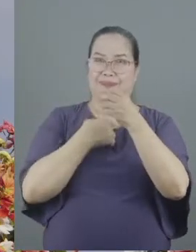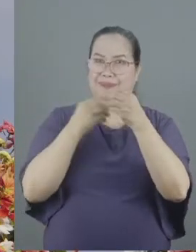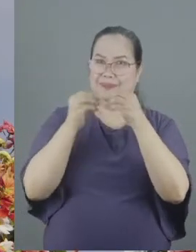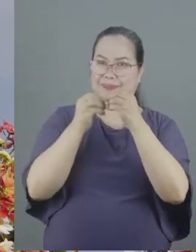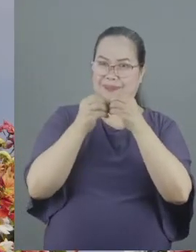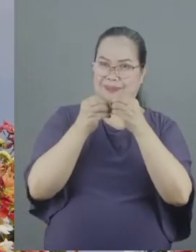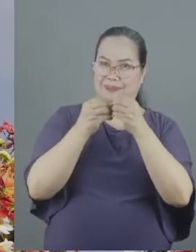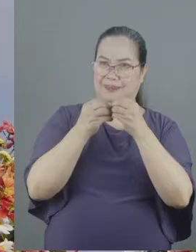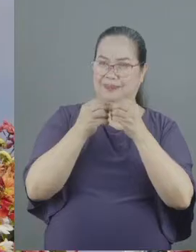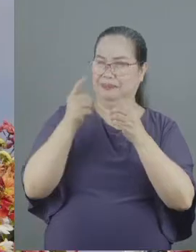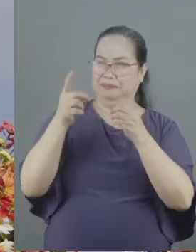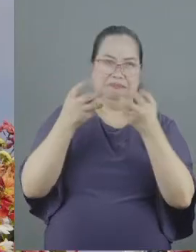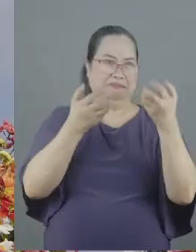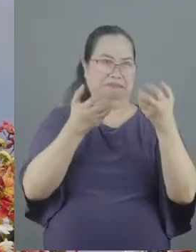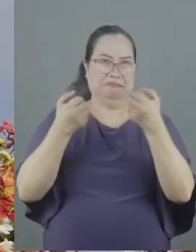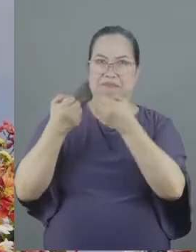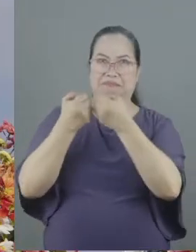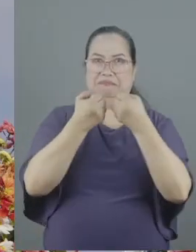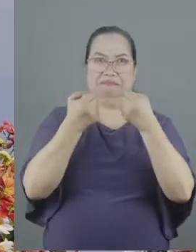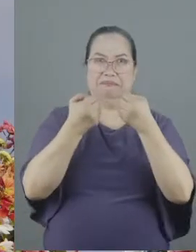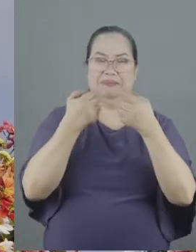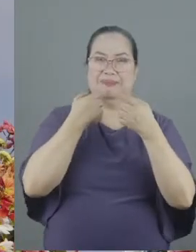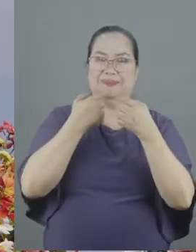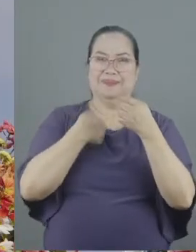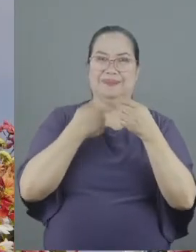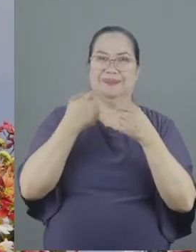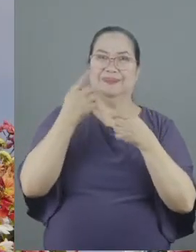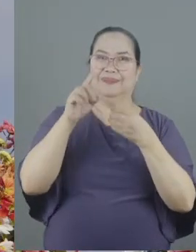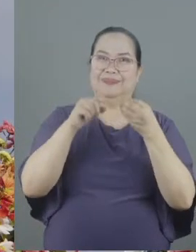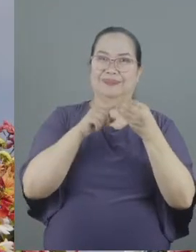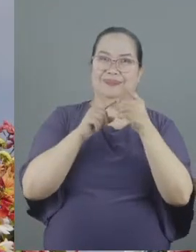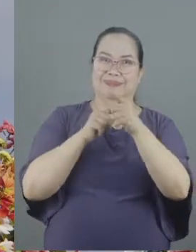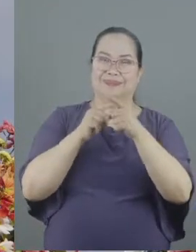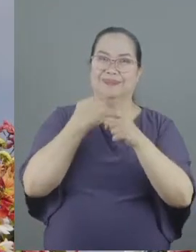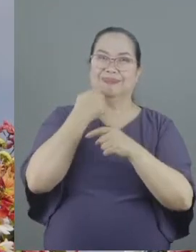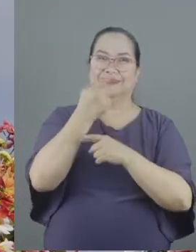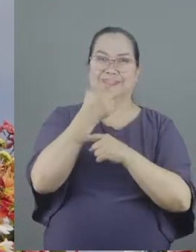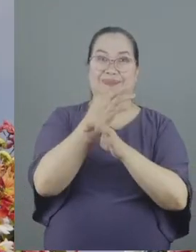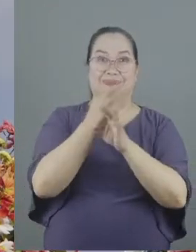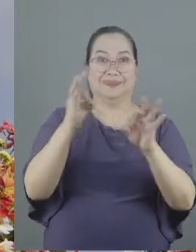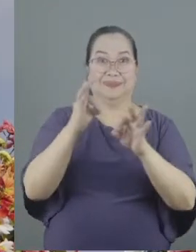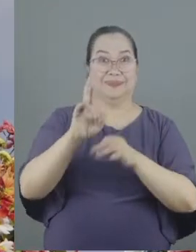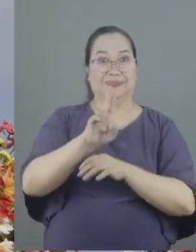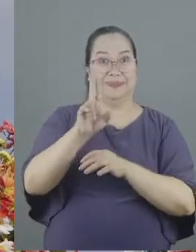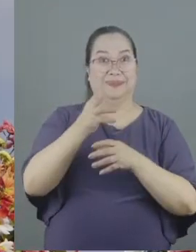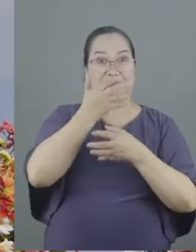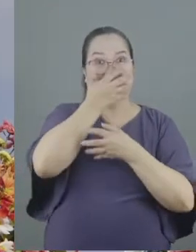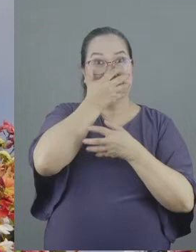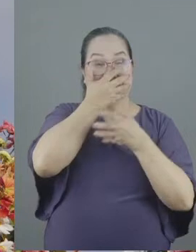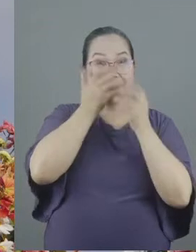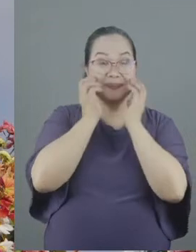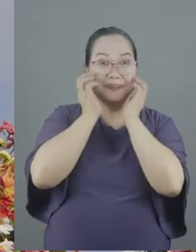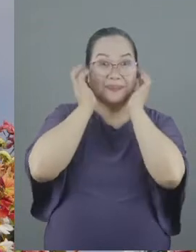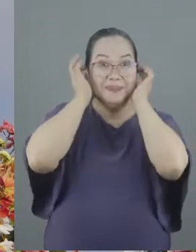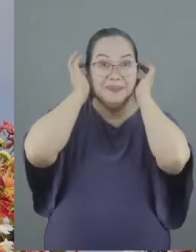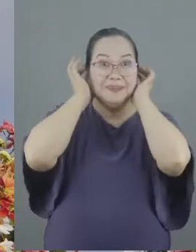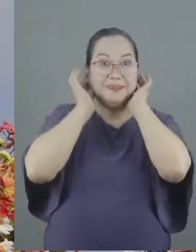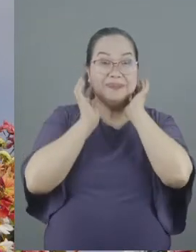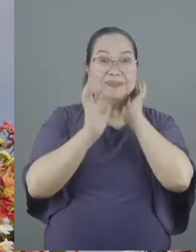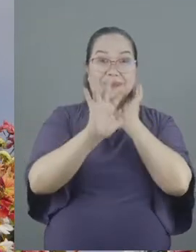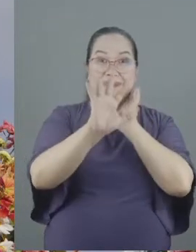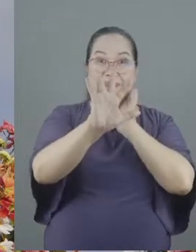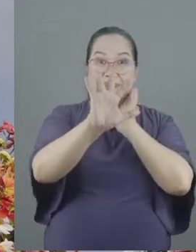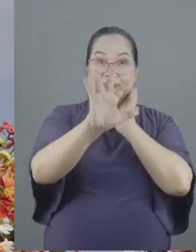about that issue I obviously am exercising my freedom to wear a mask because of the five